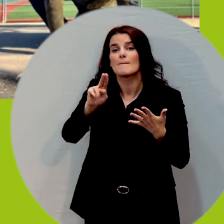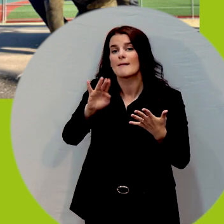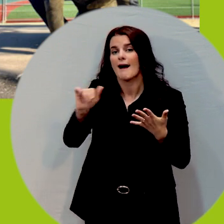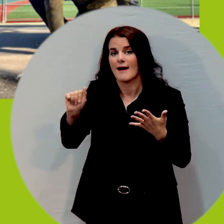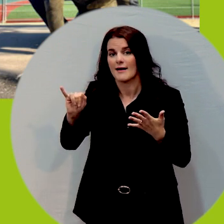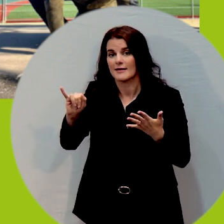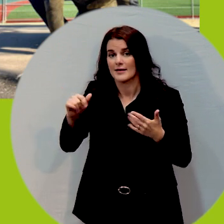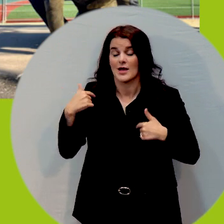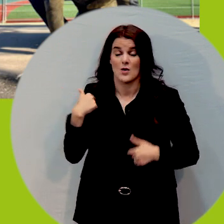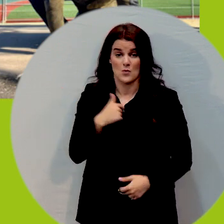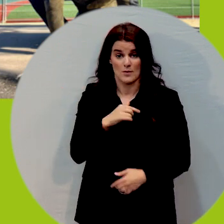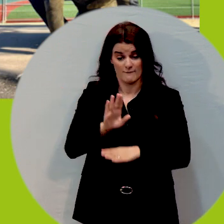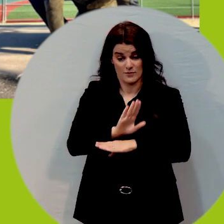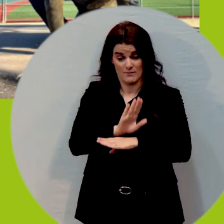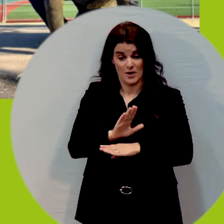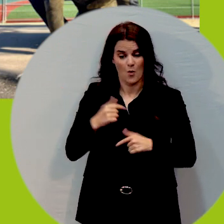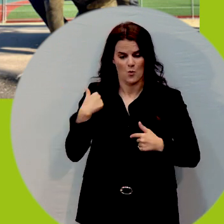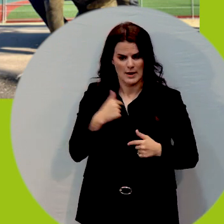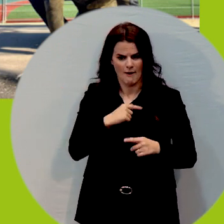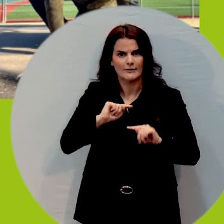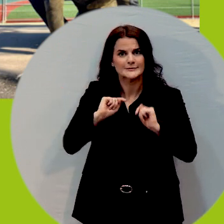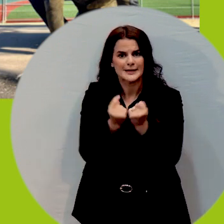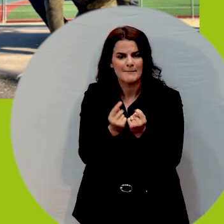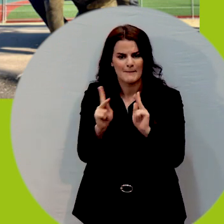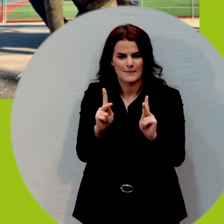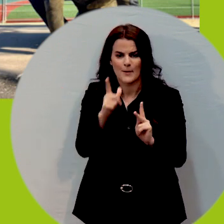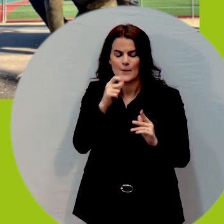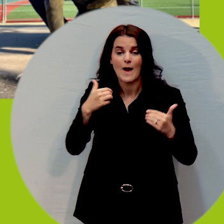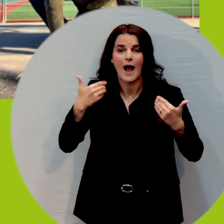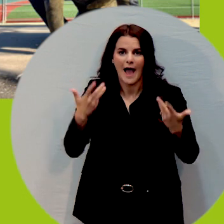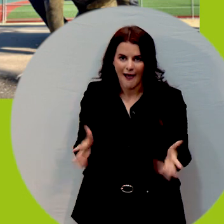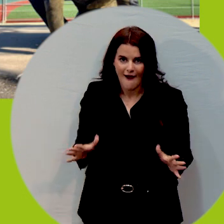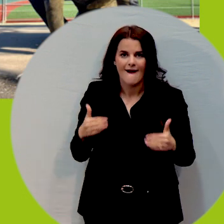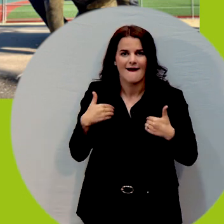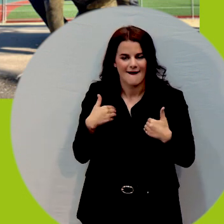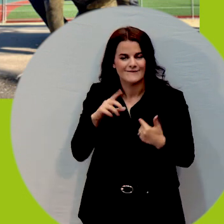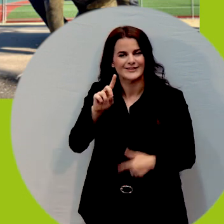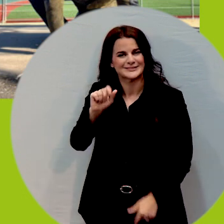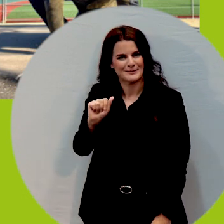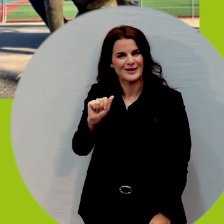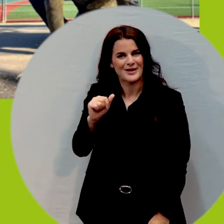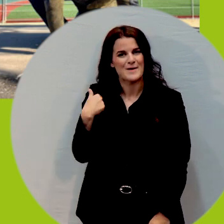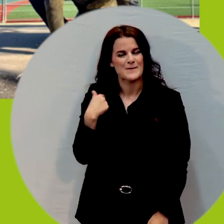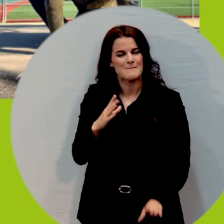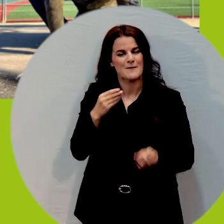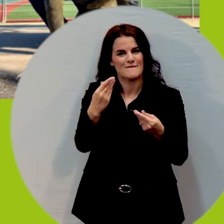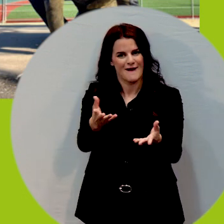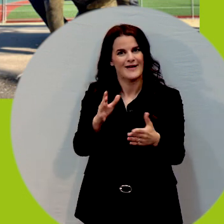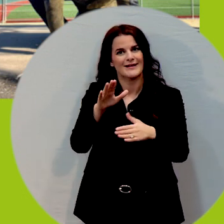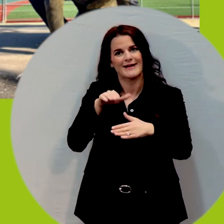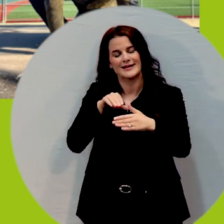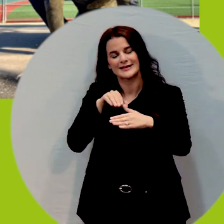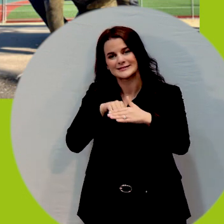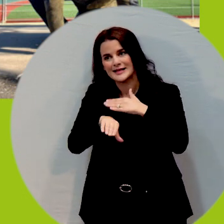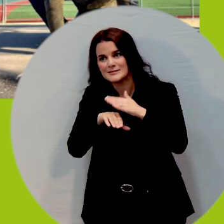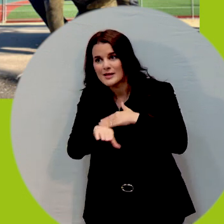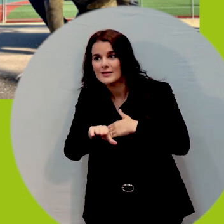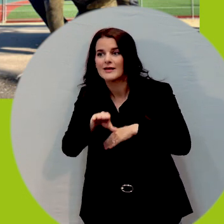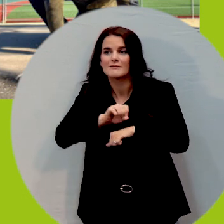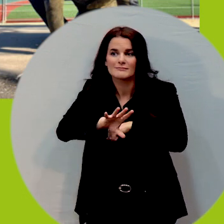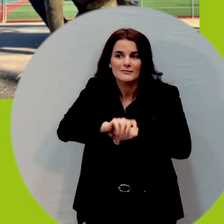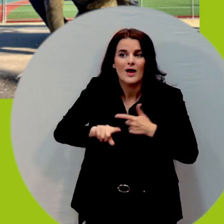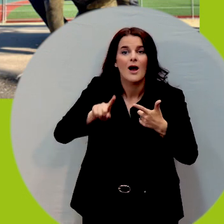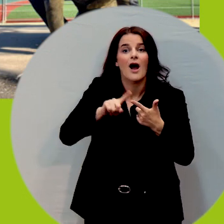are a team of people with disabilities and we provide accessibility audit, accessible policies